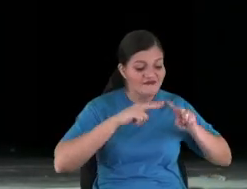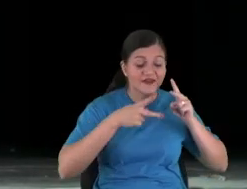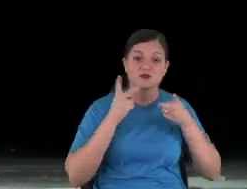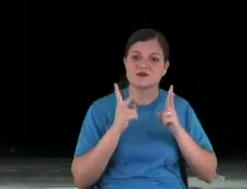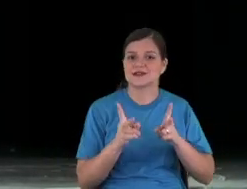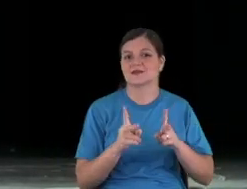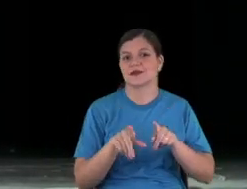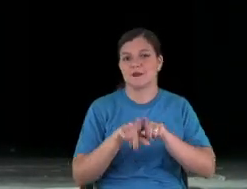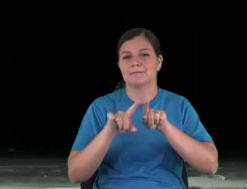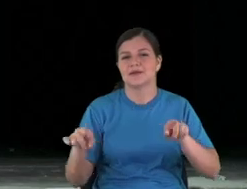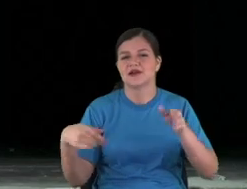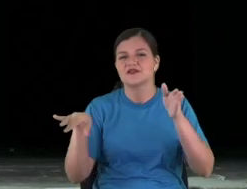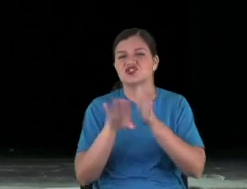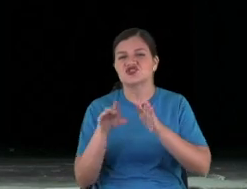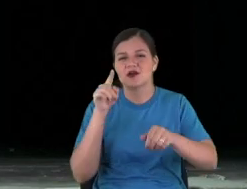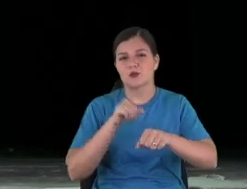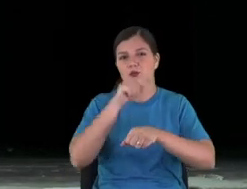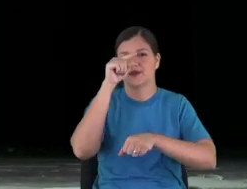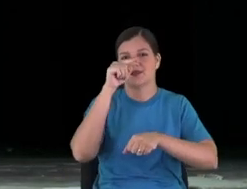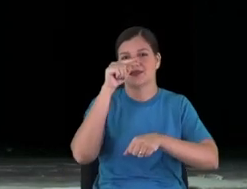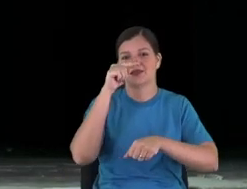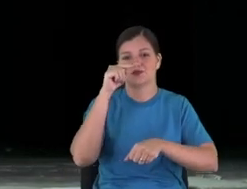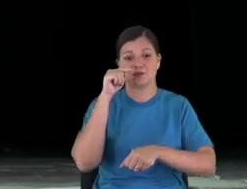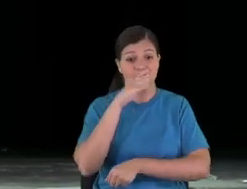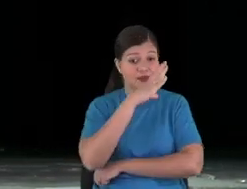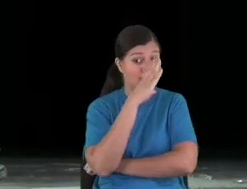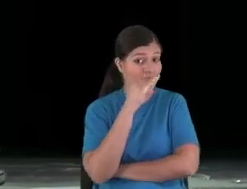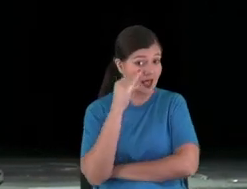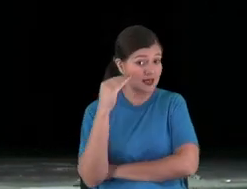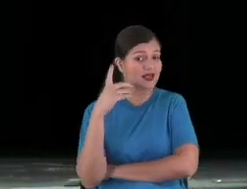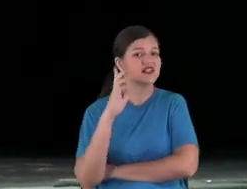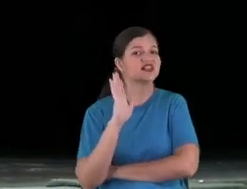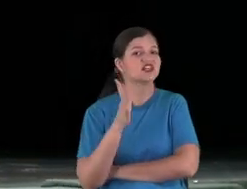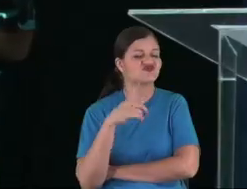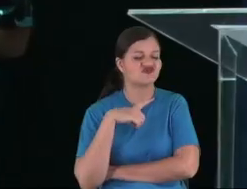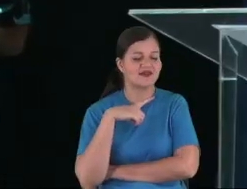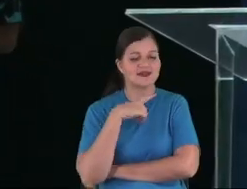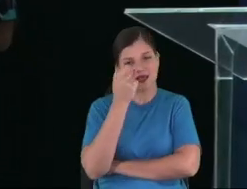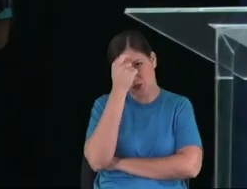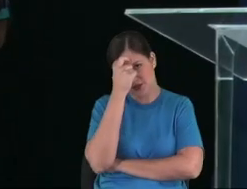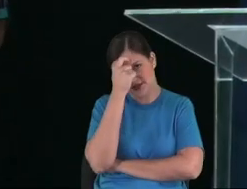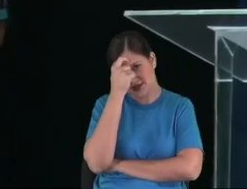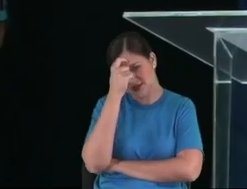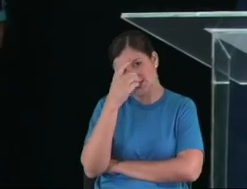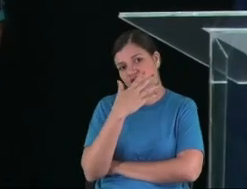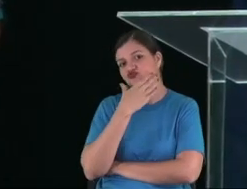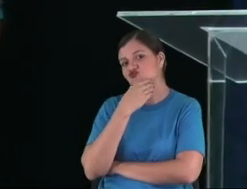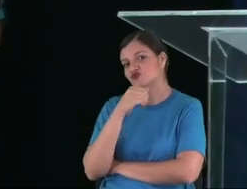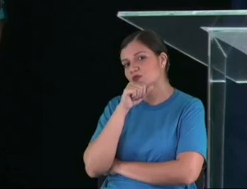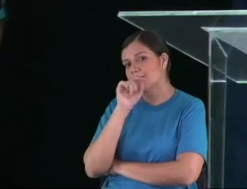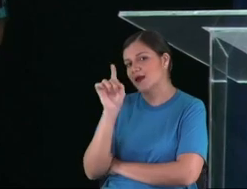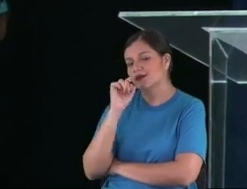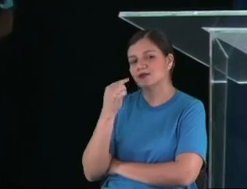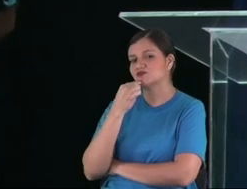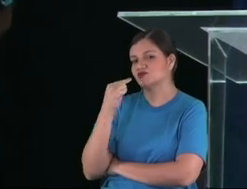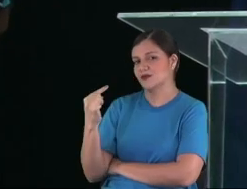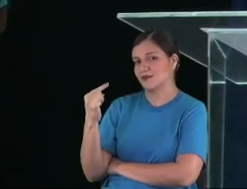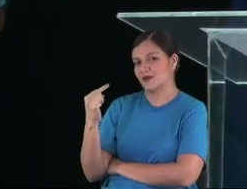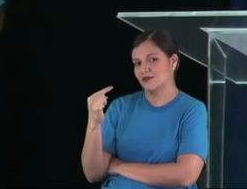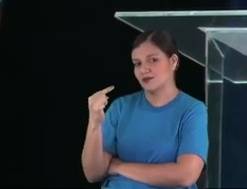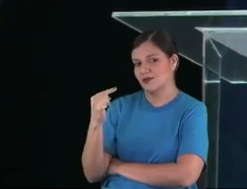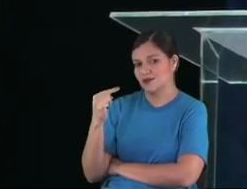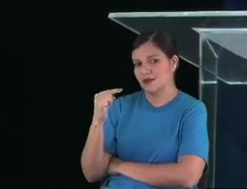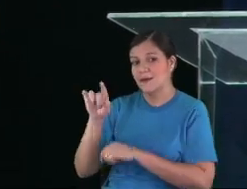watching him. But a moment comes where if the kid has the conscience that you are not